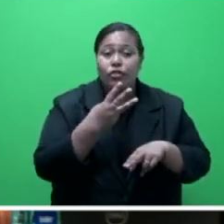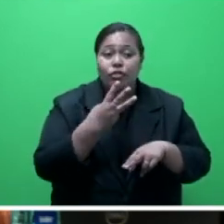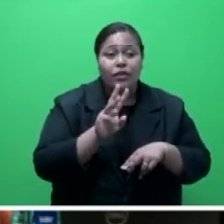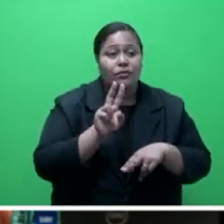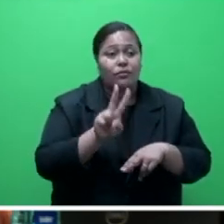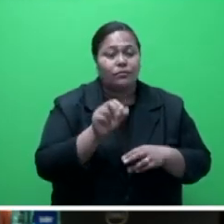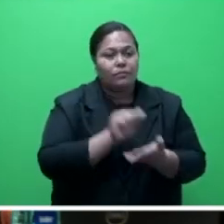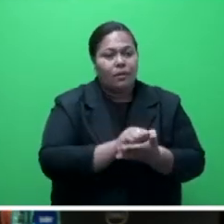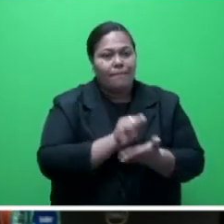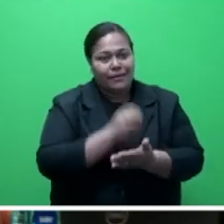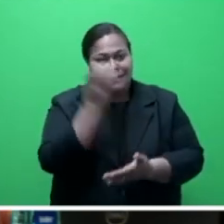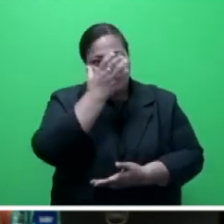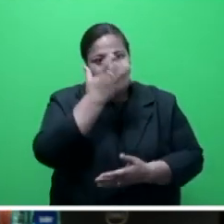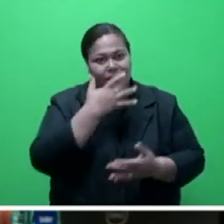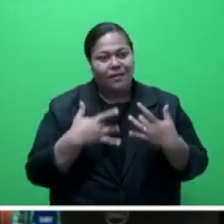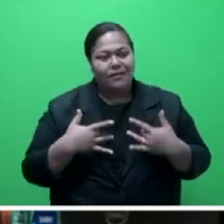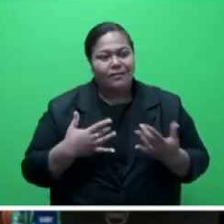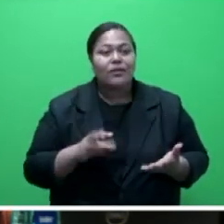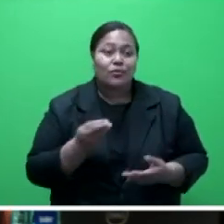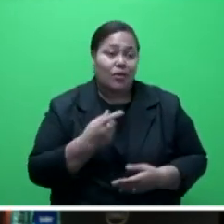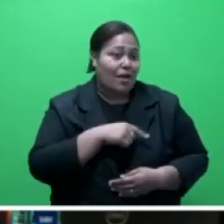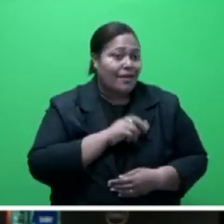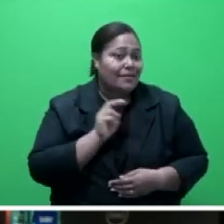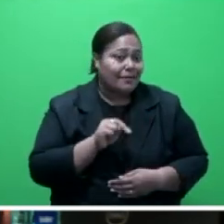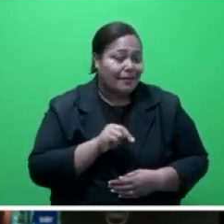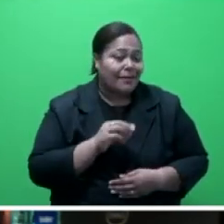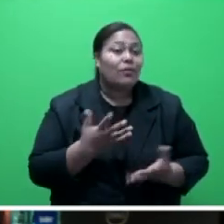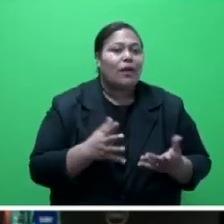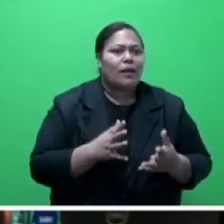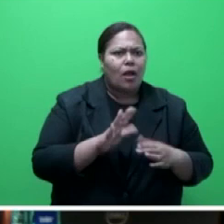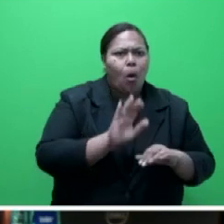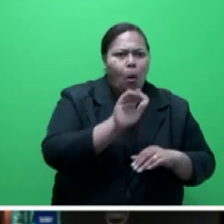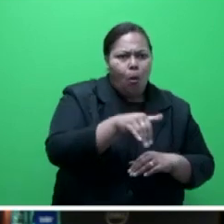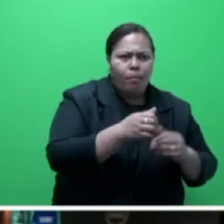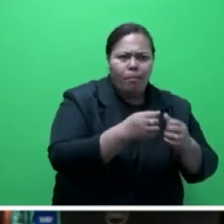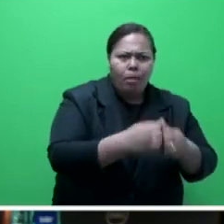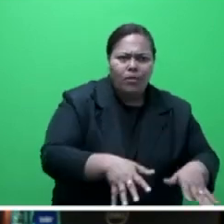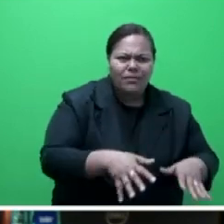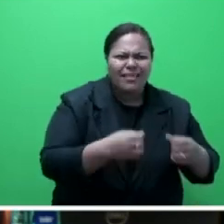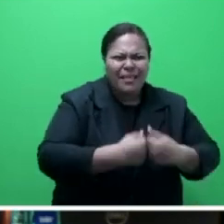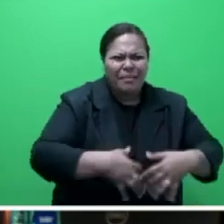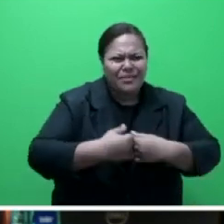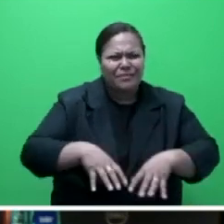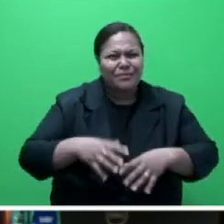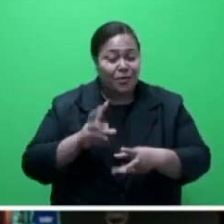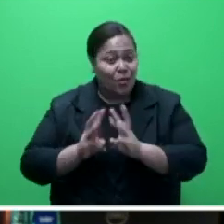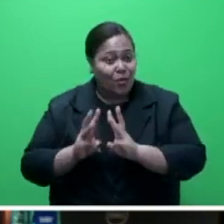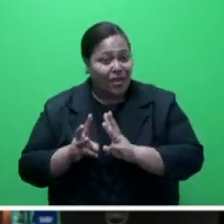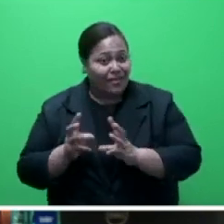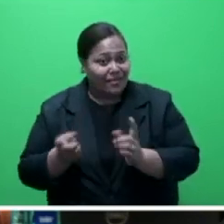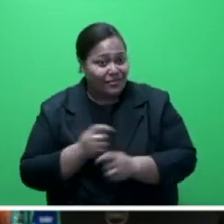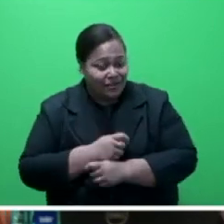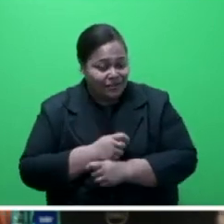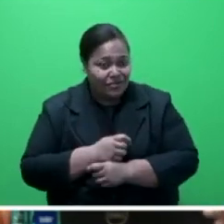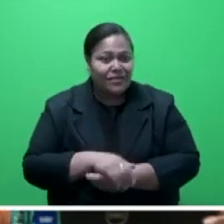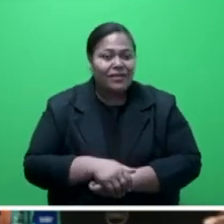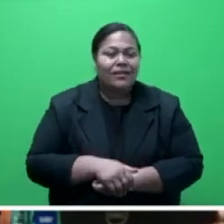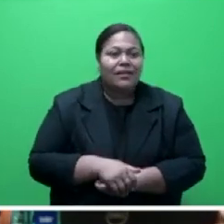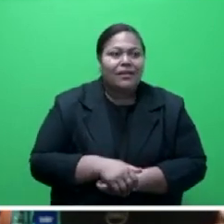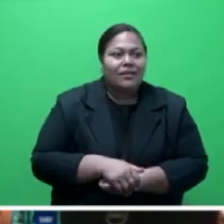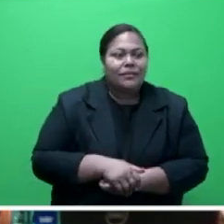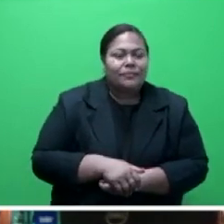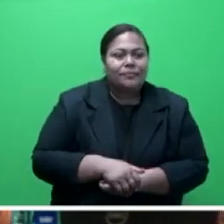Common threats attributed include habitat loss, increase in invasive species, the changing climate, affecting species population,